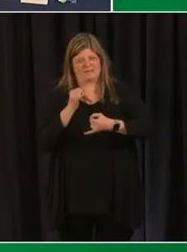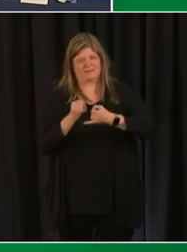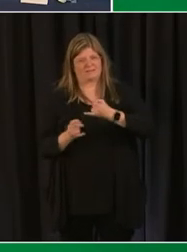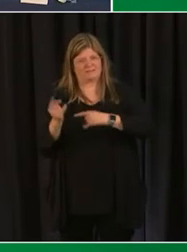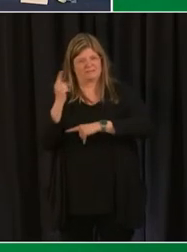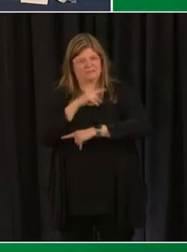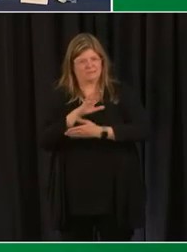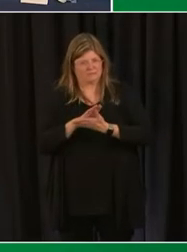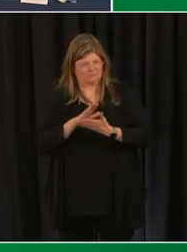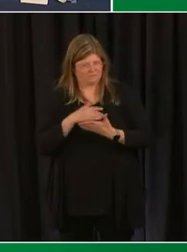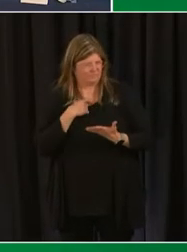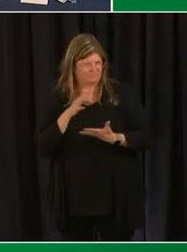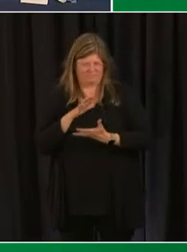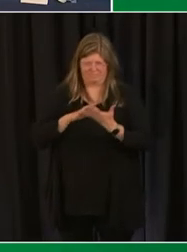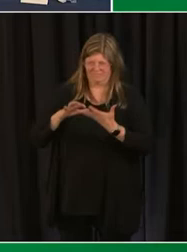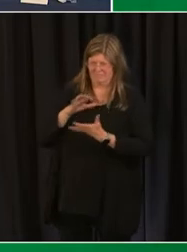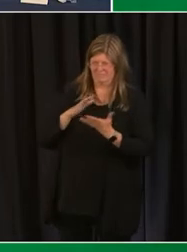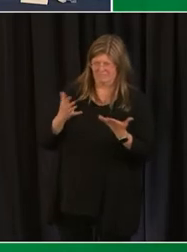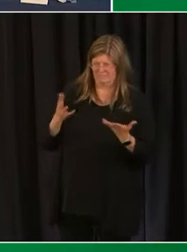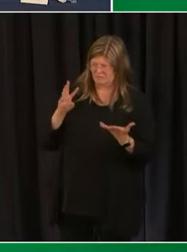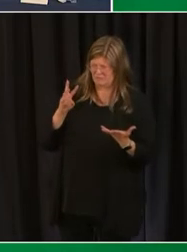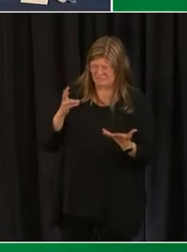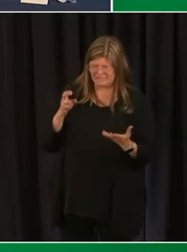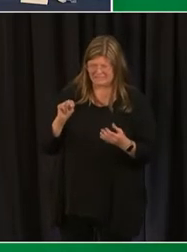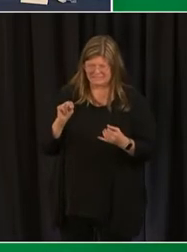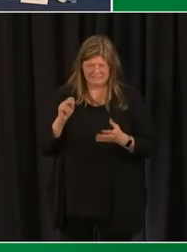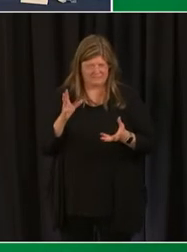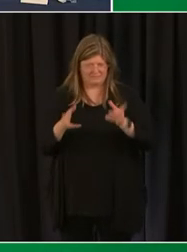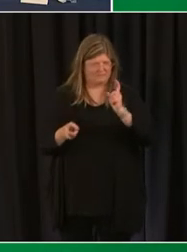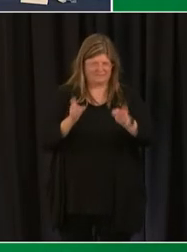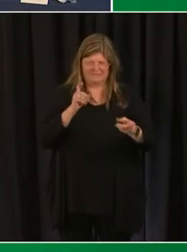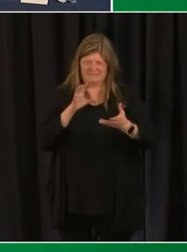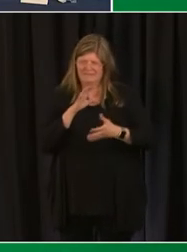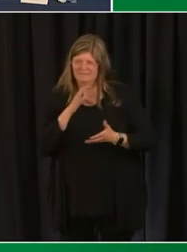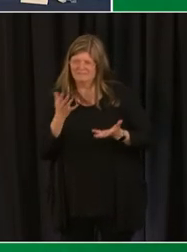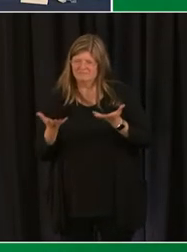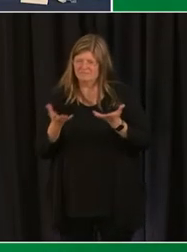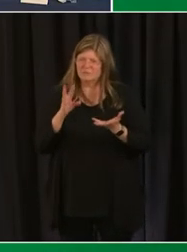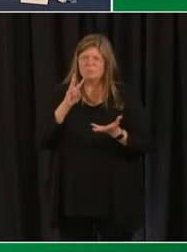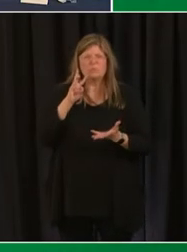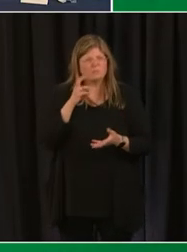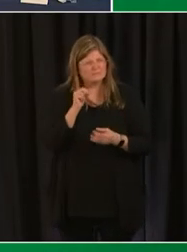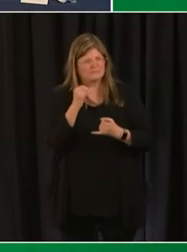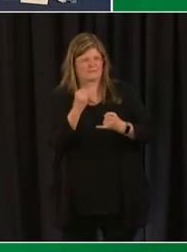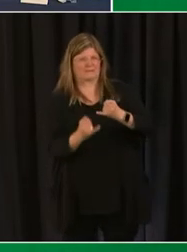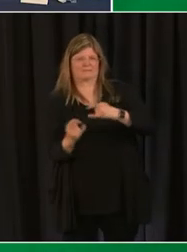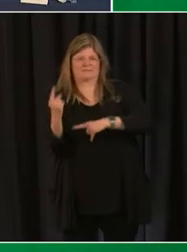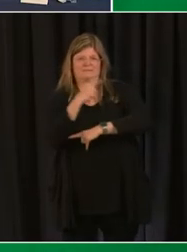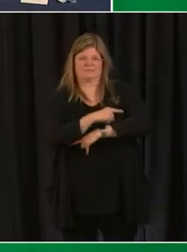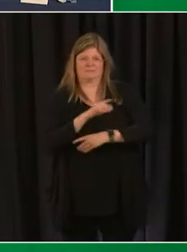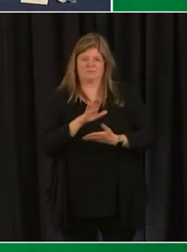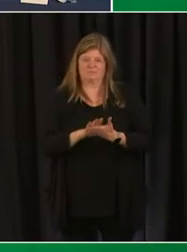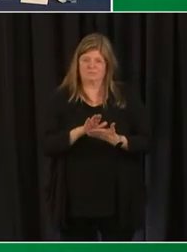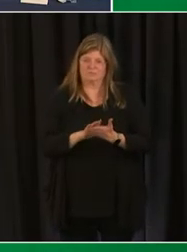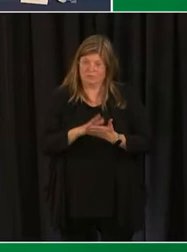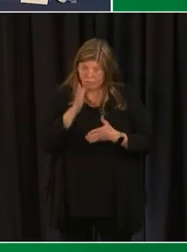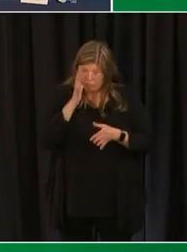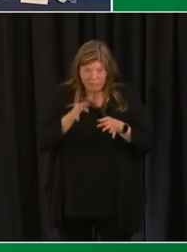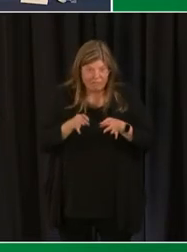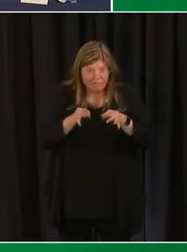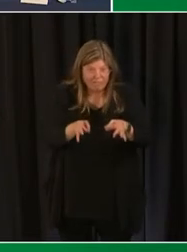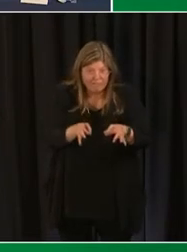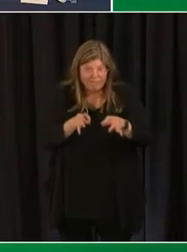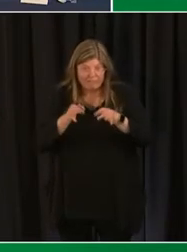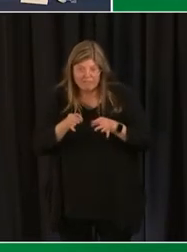day school year has the date of the end of the school year but is it likely that day will